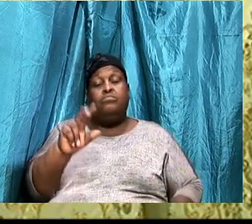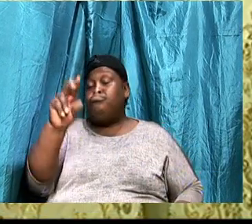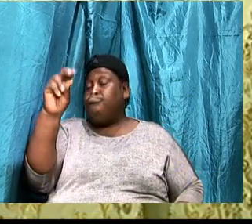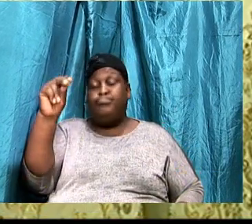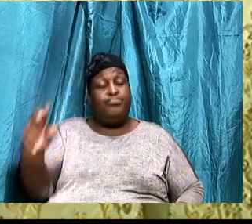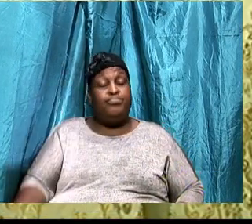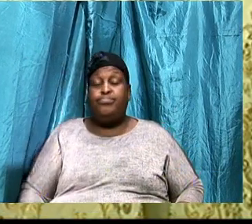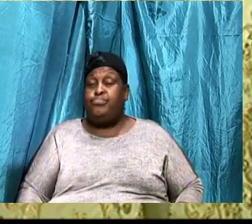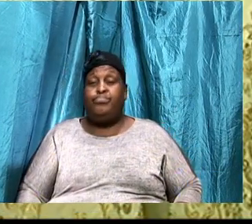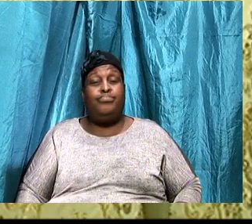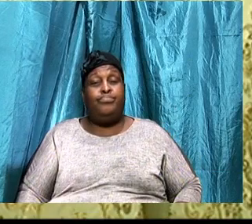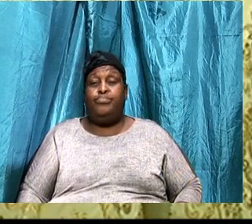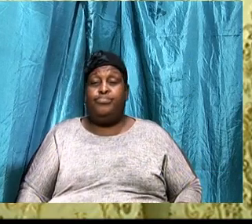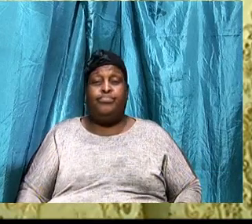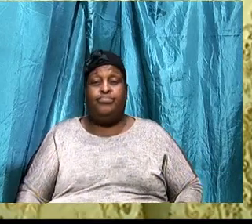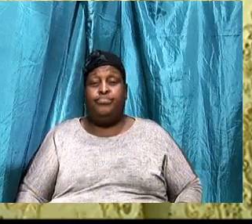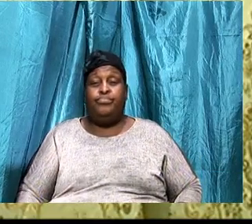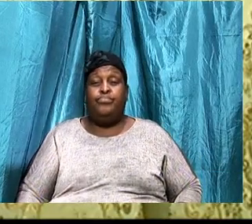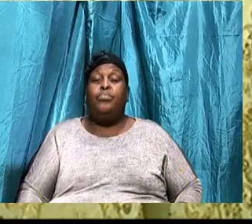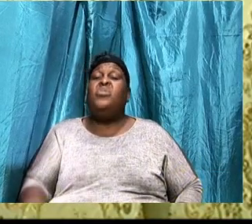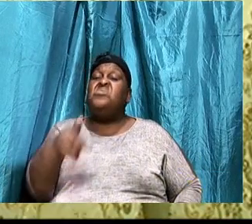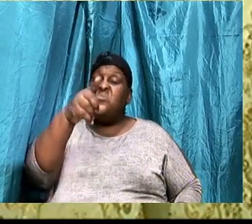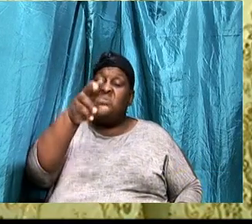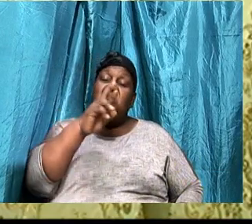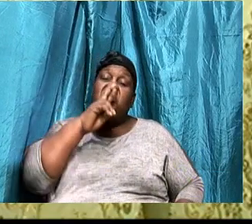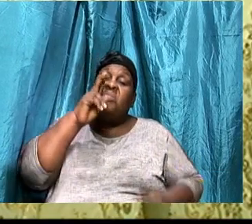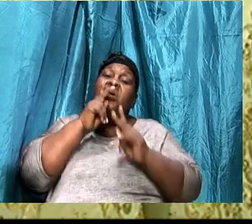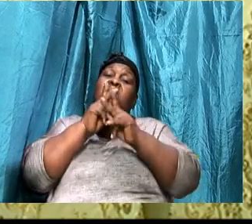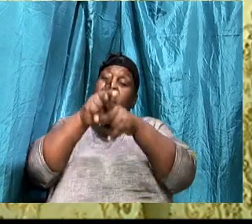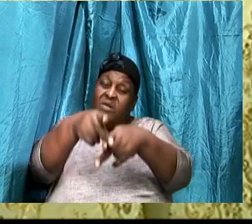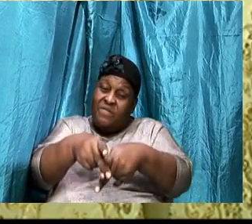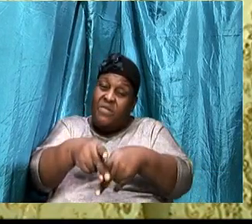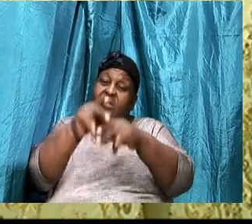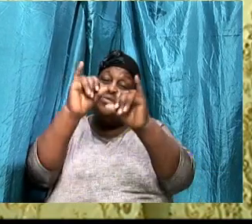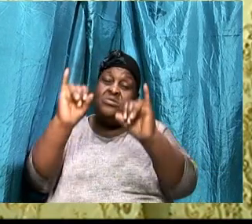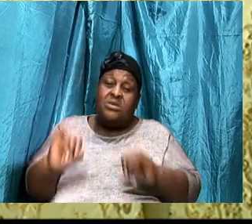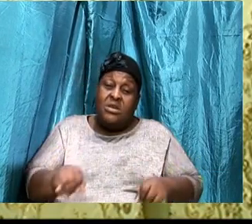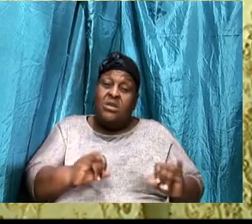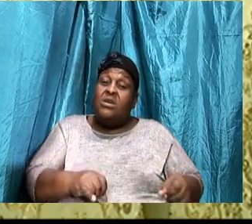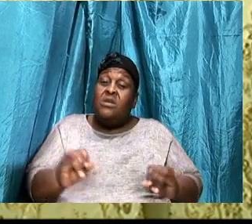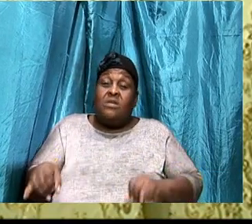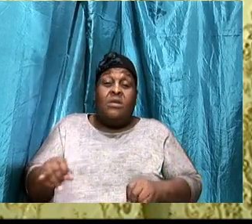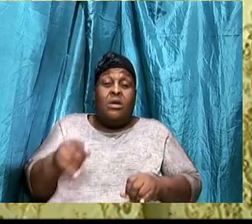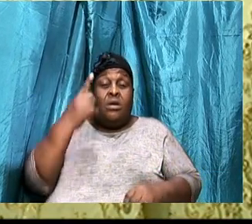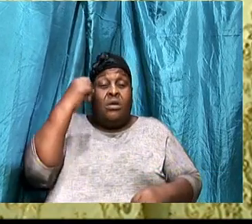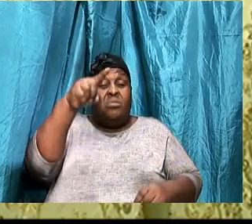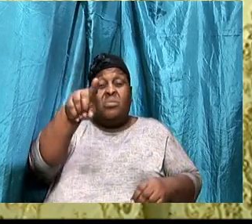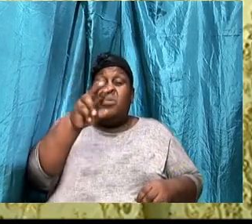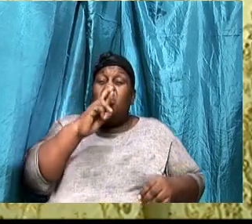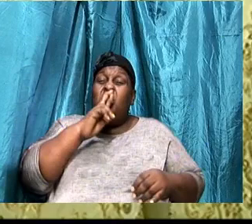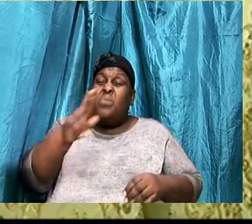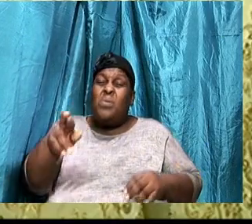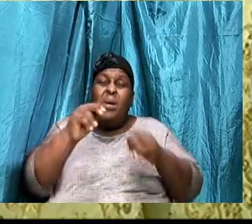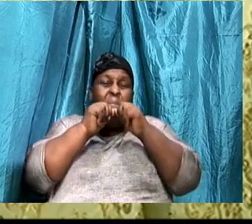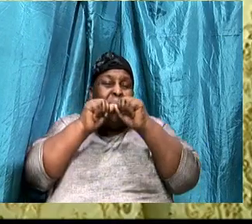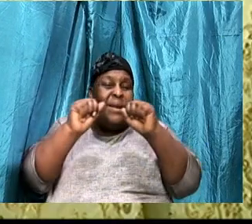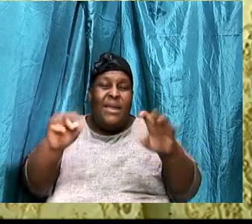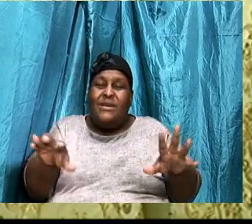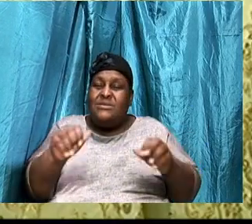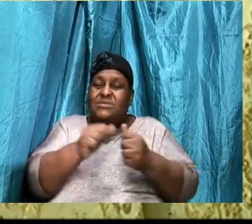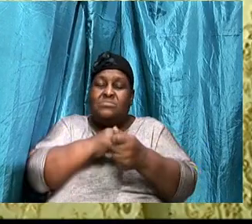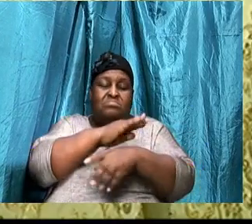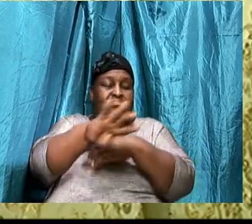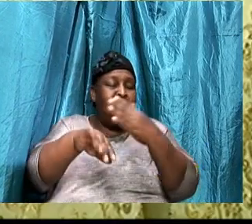I want you to understand, That you are a privileged, Individual, Because you are blessed, With all